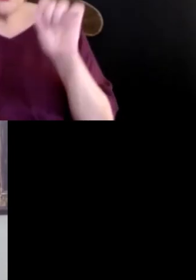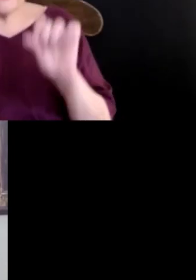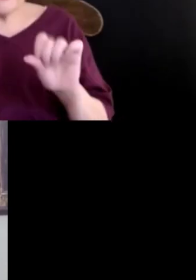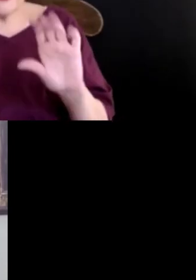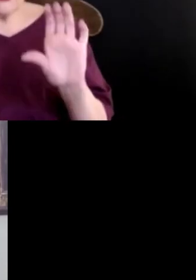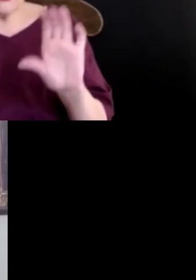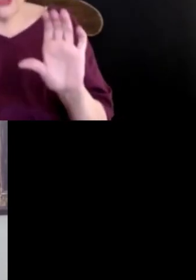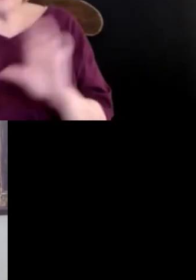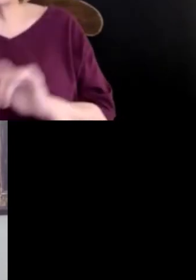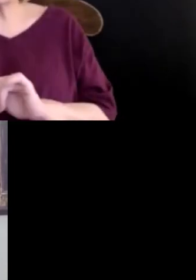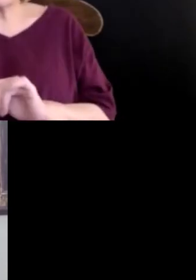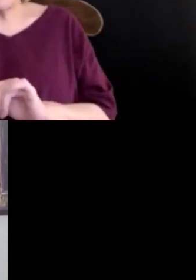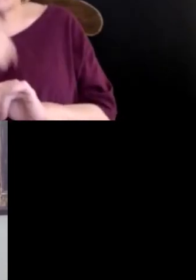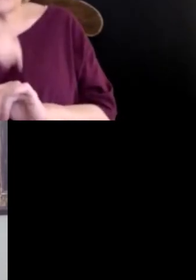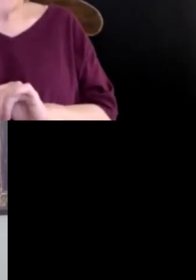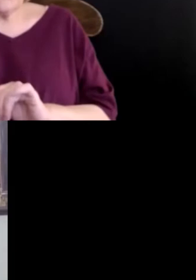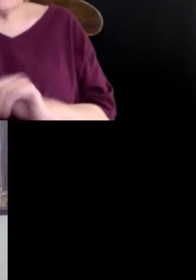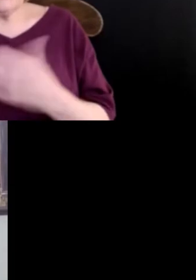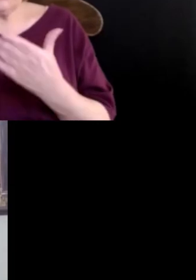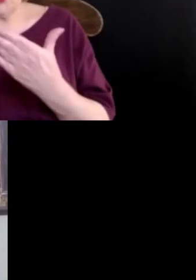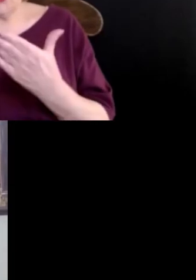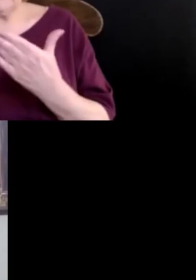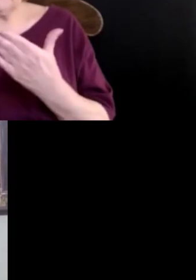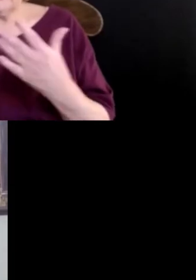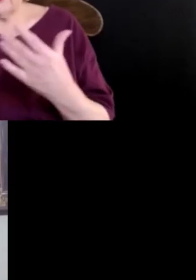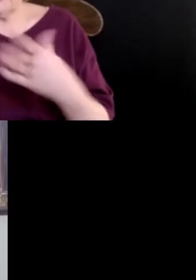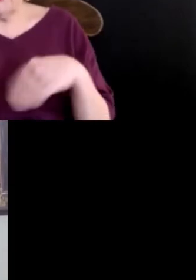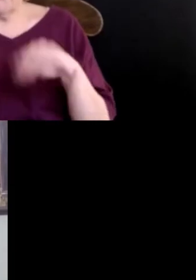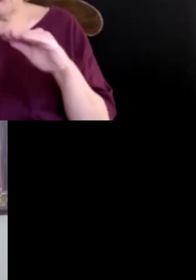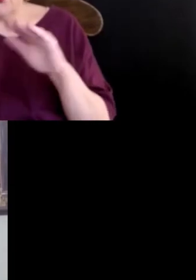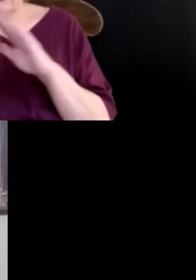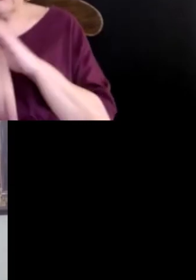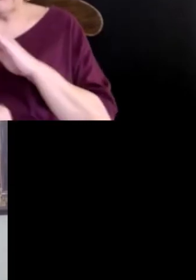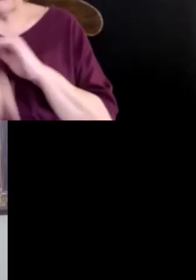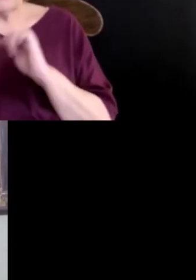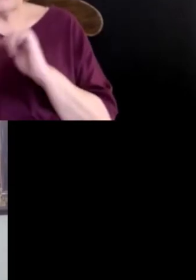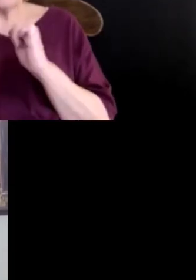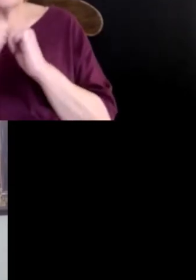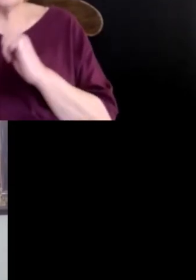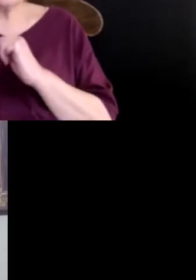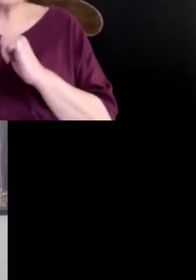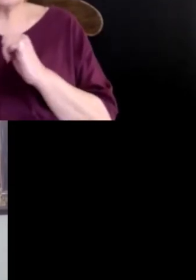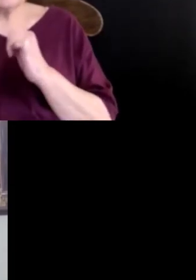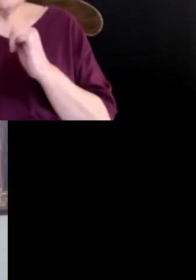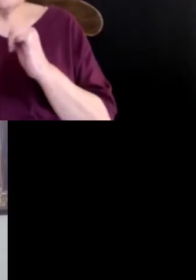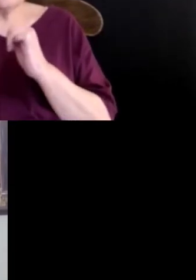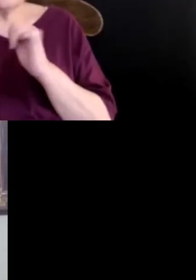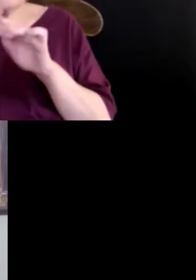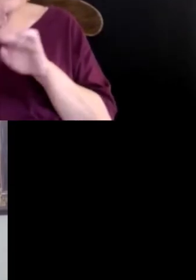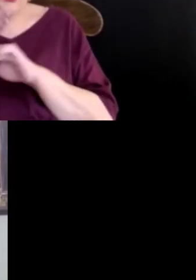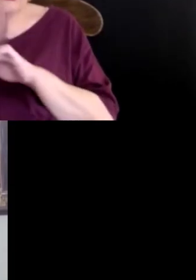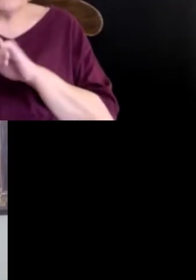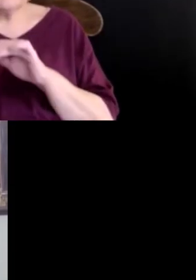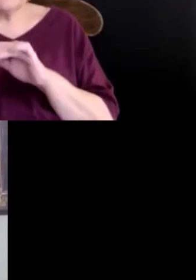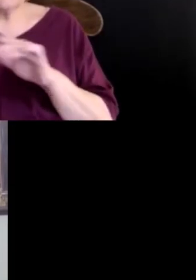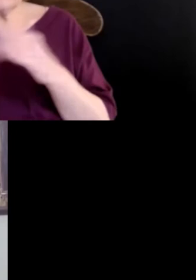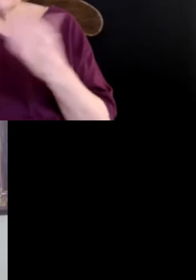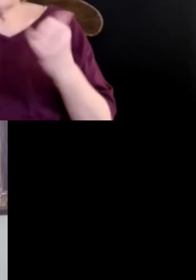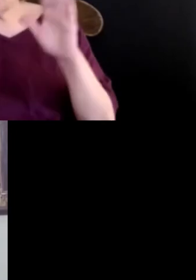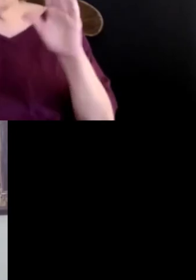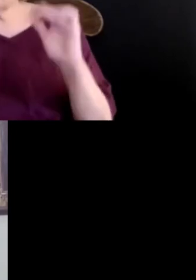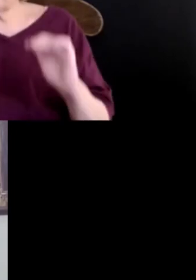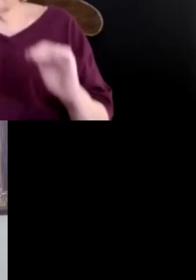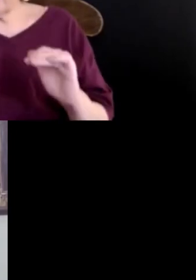will get into these issues in more detail with the following presentations. So we will now move on